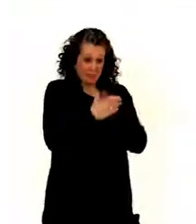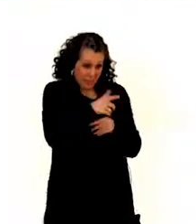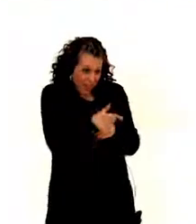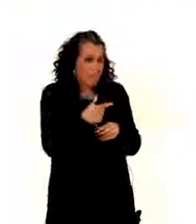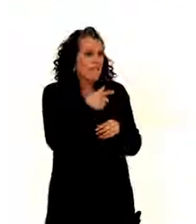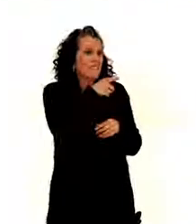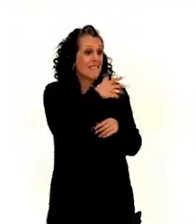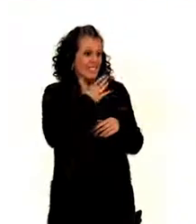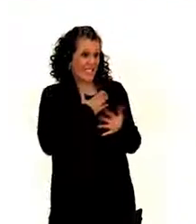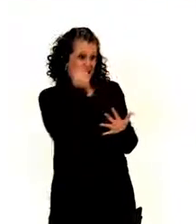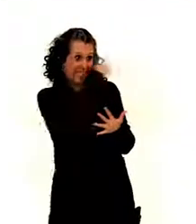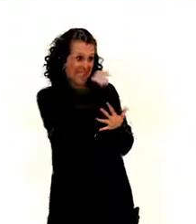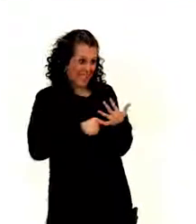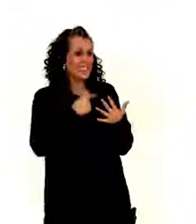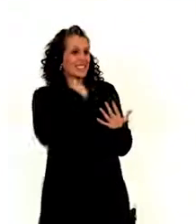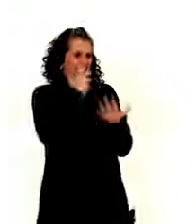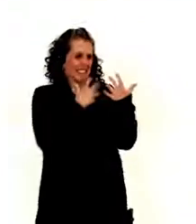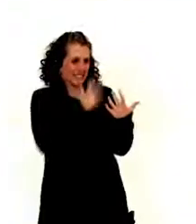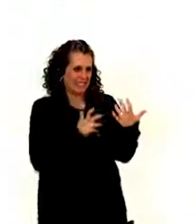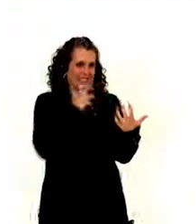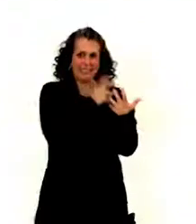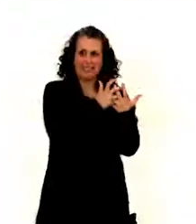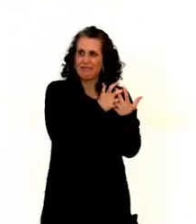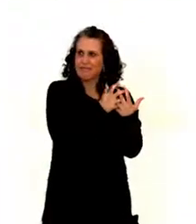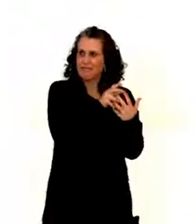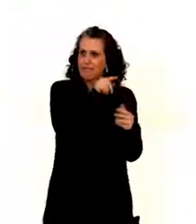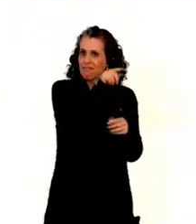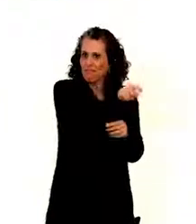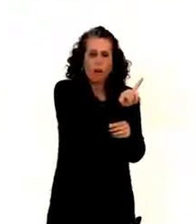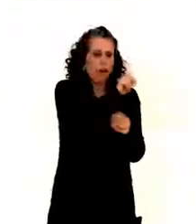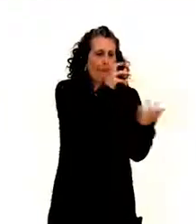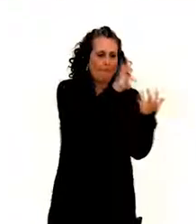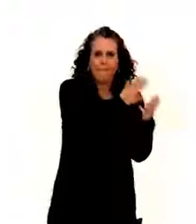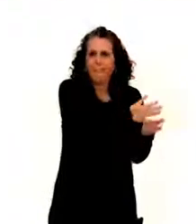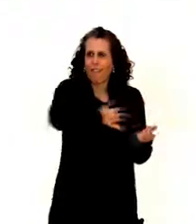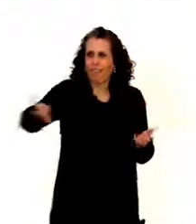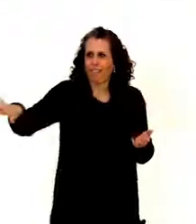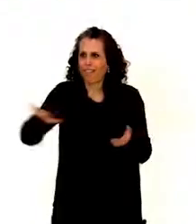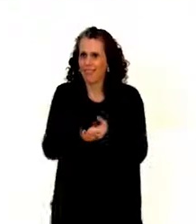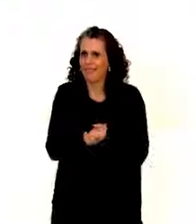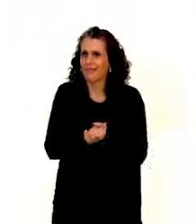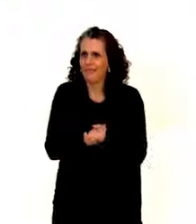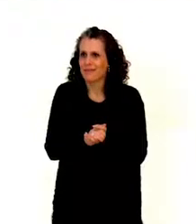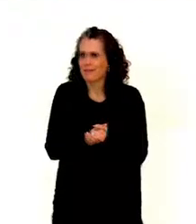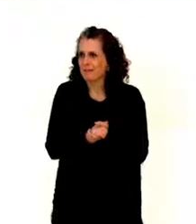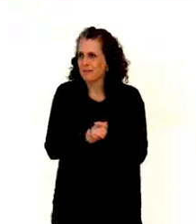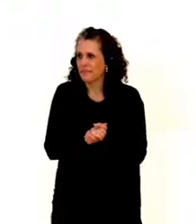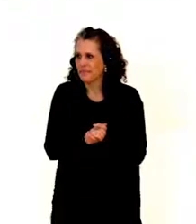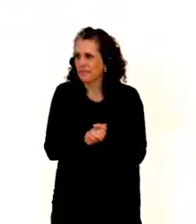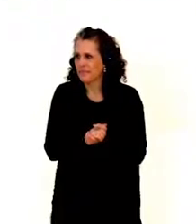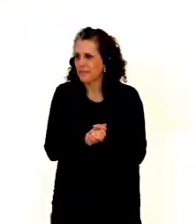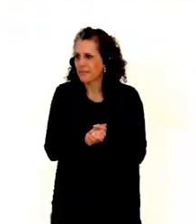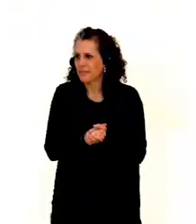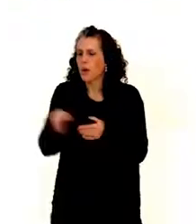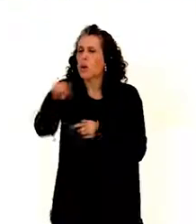or her rights on an equal basis with others. We usually go for in the field of accessibility. And